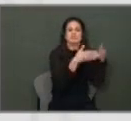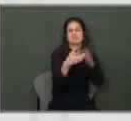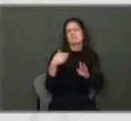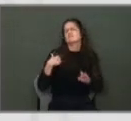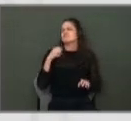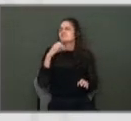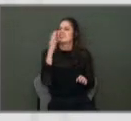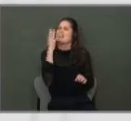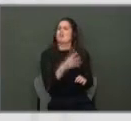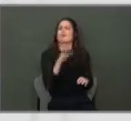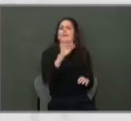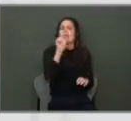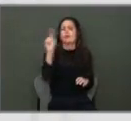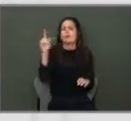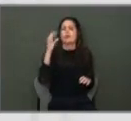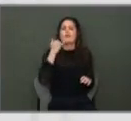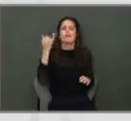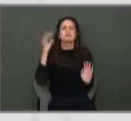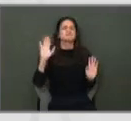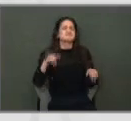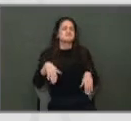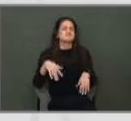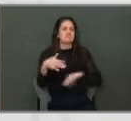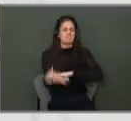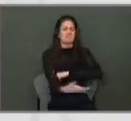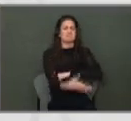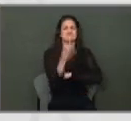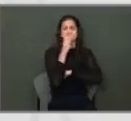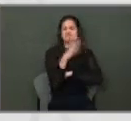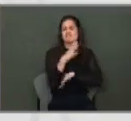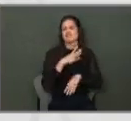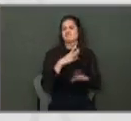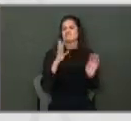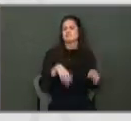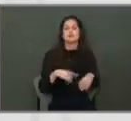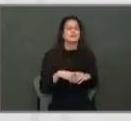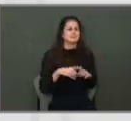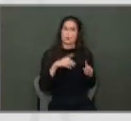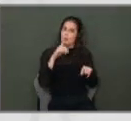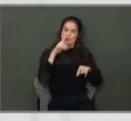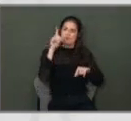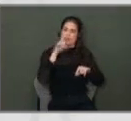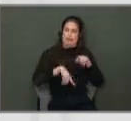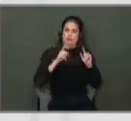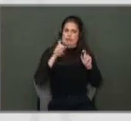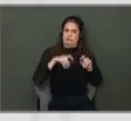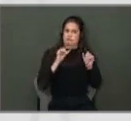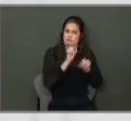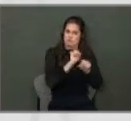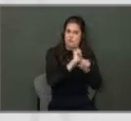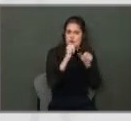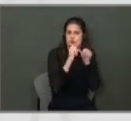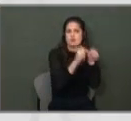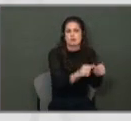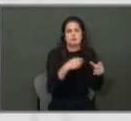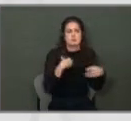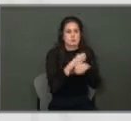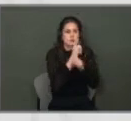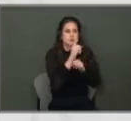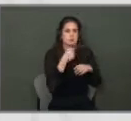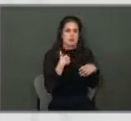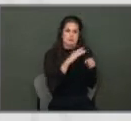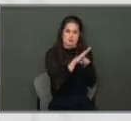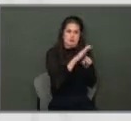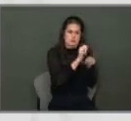911 calls from 2 to 4 a.m. We don't have that luxury. We have to continue to do that. So making sure that we have our positions filled